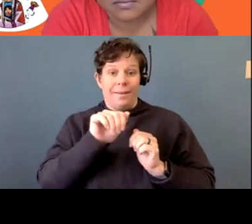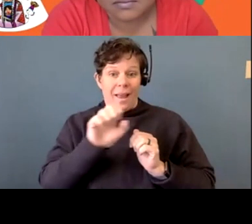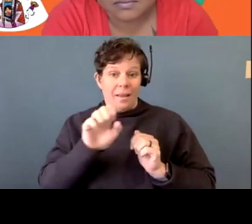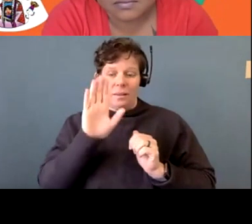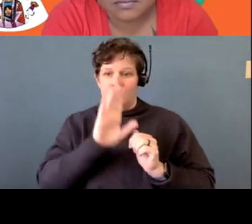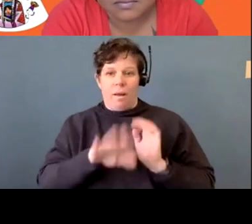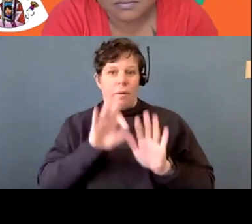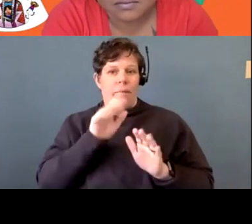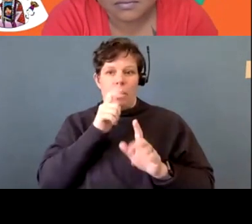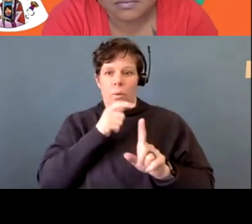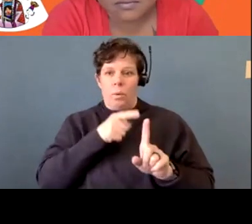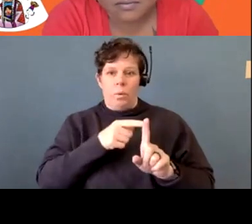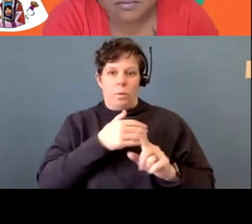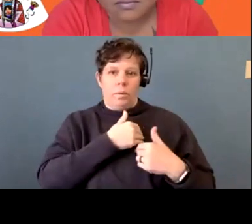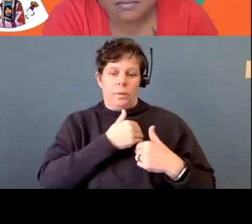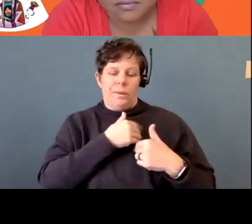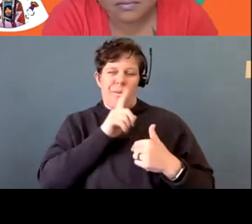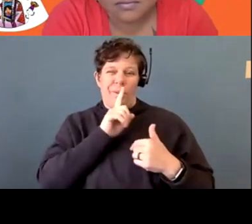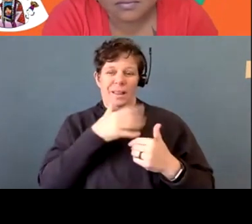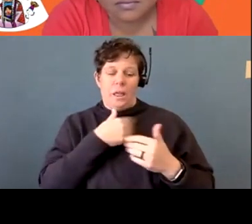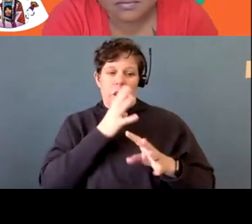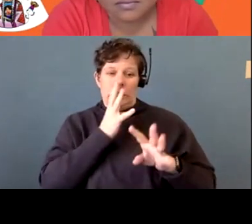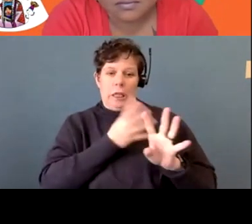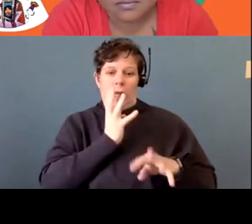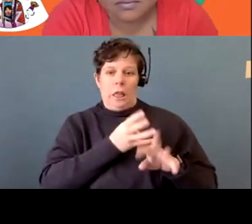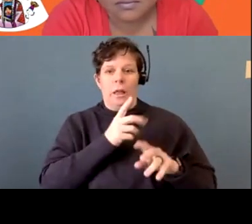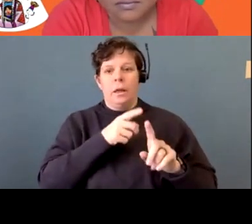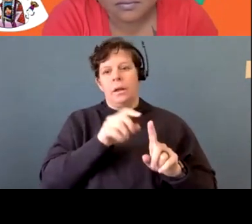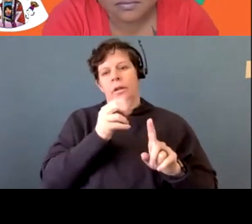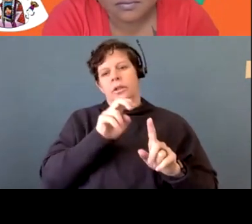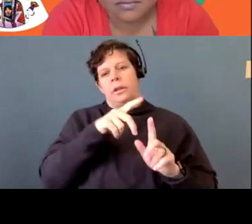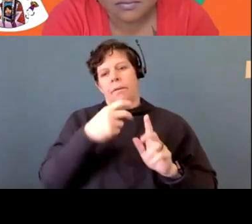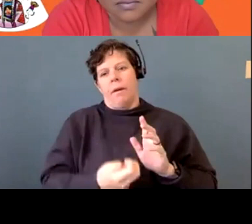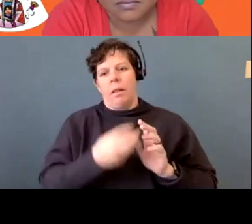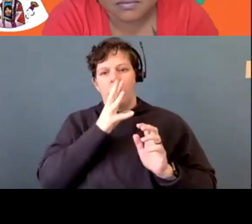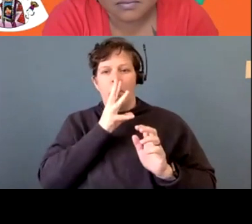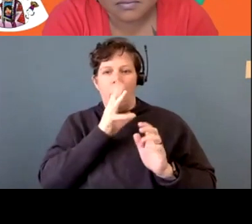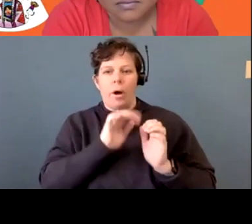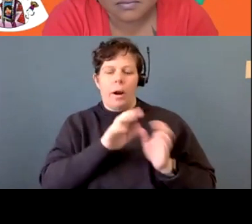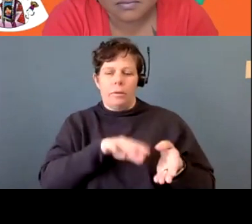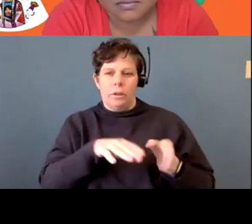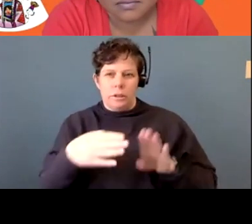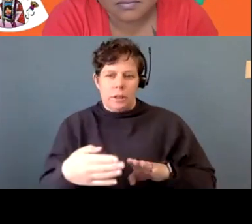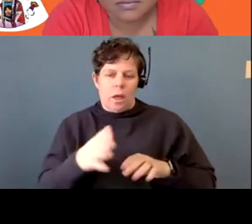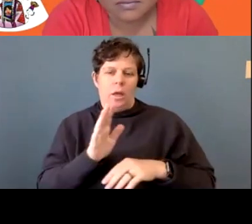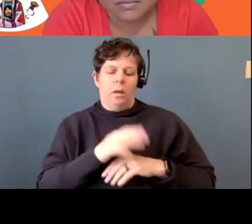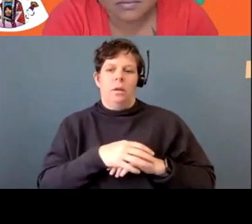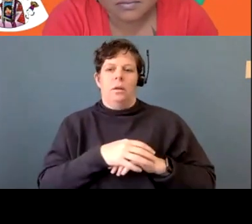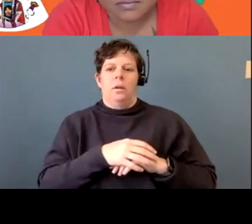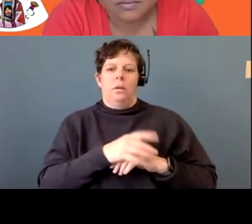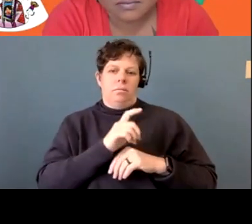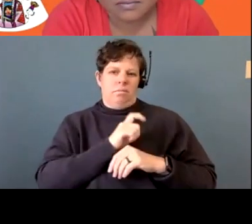brushed it under the rug saying that she fell in the water and that's how she died. And my son